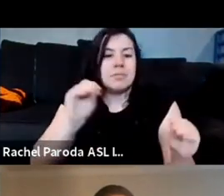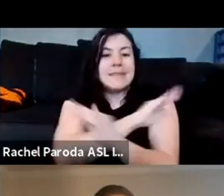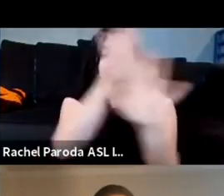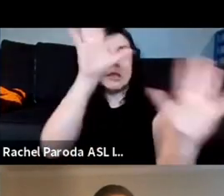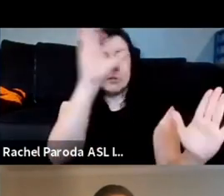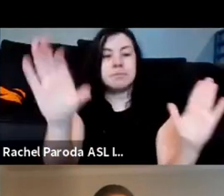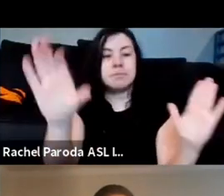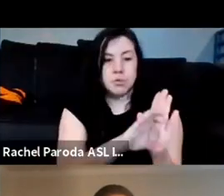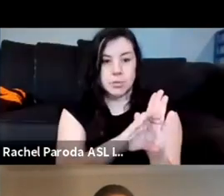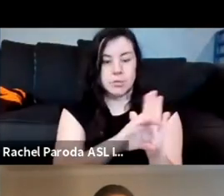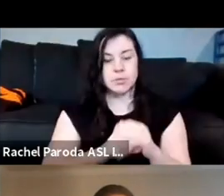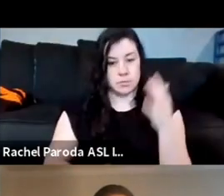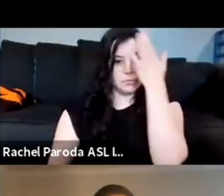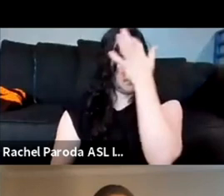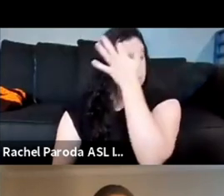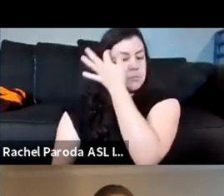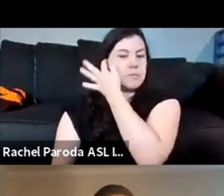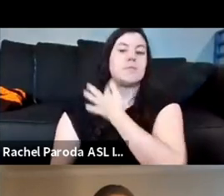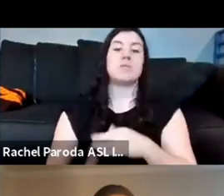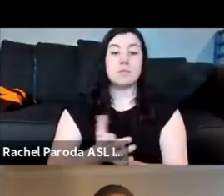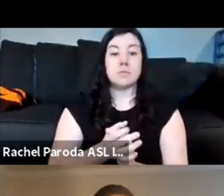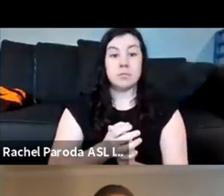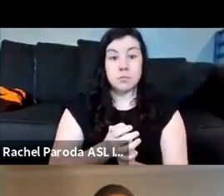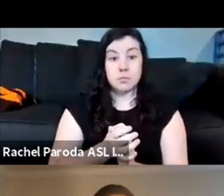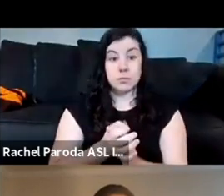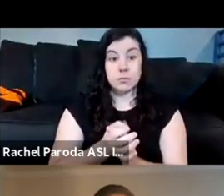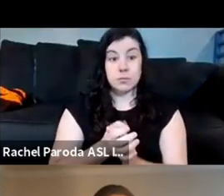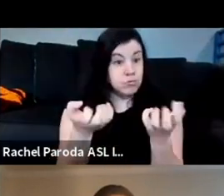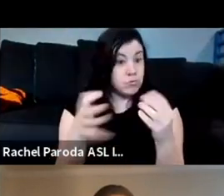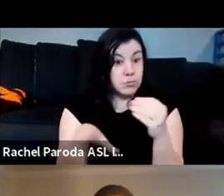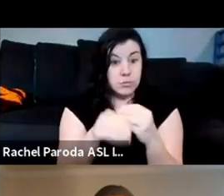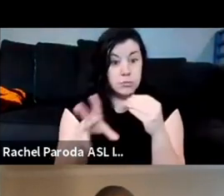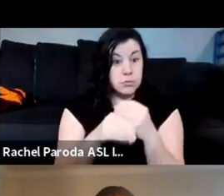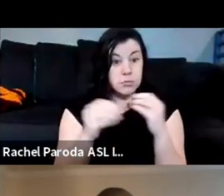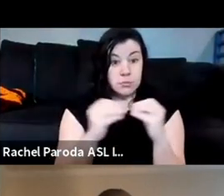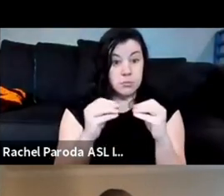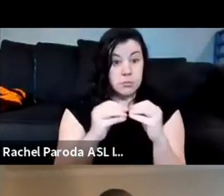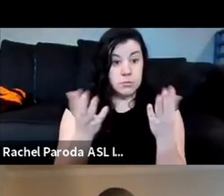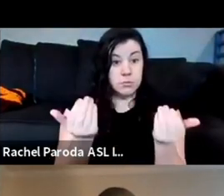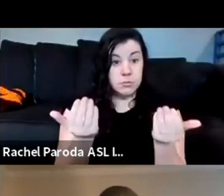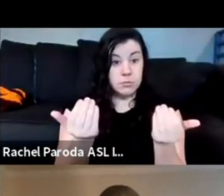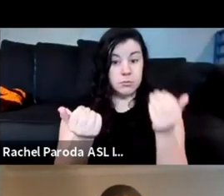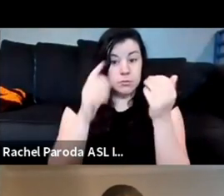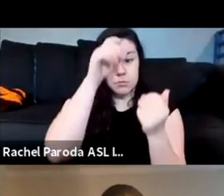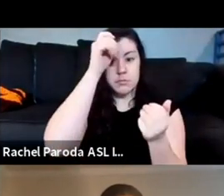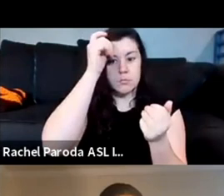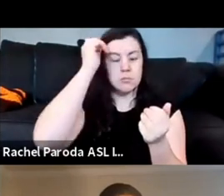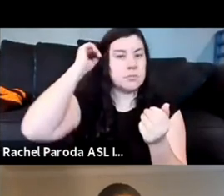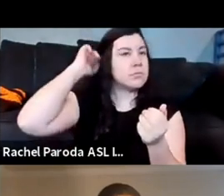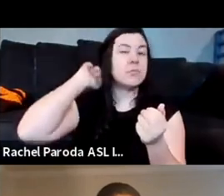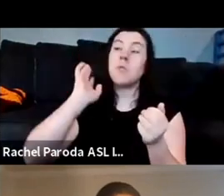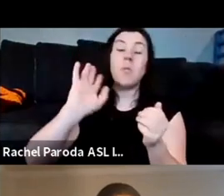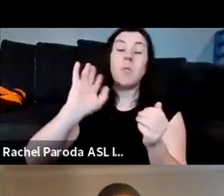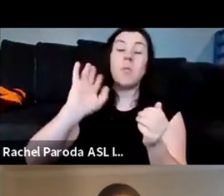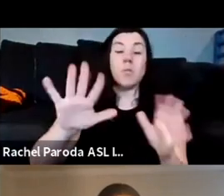did you want to add something else latonya i think that's good i'll go ahead and find the titus but